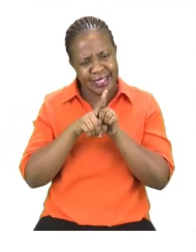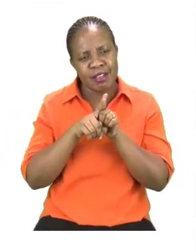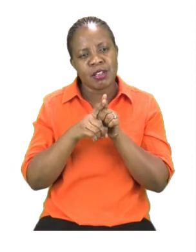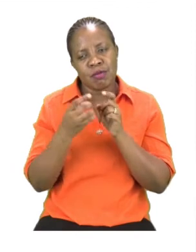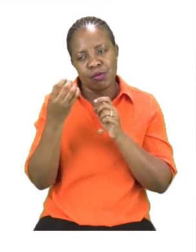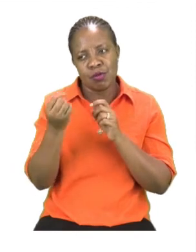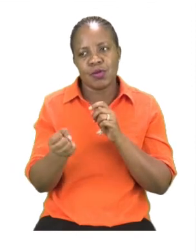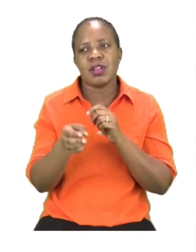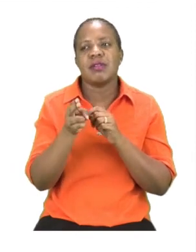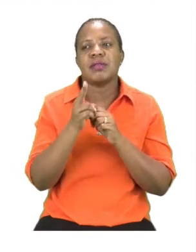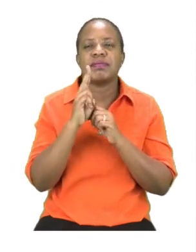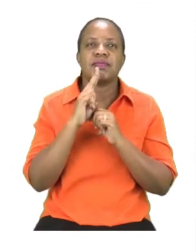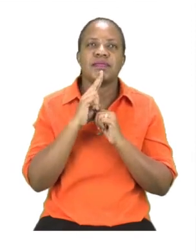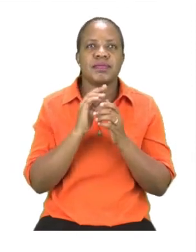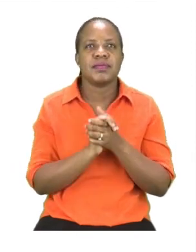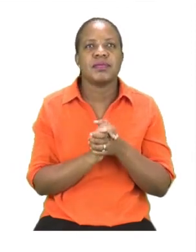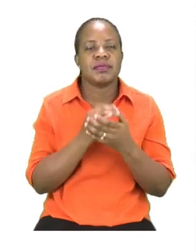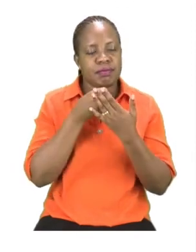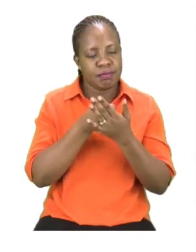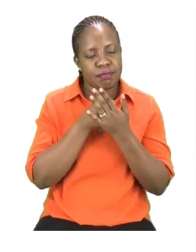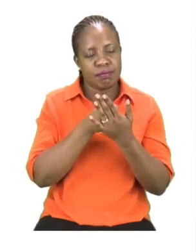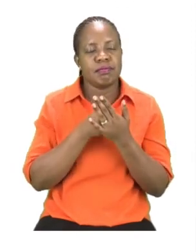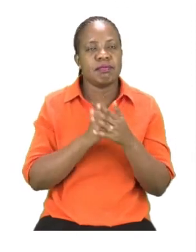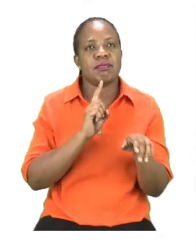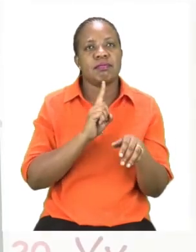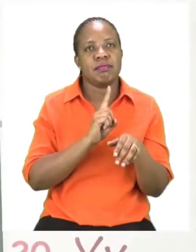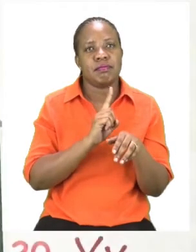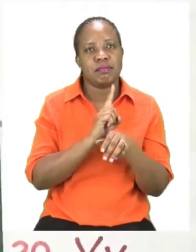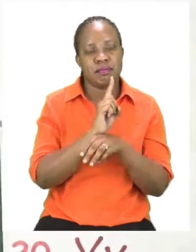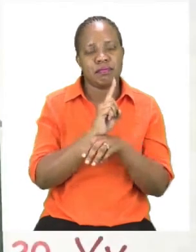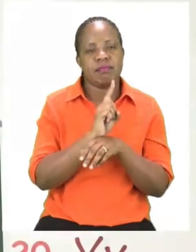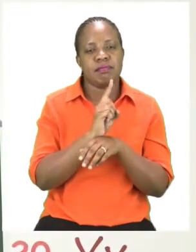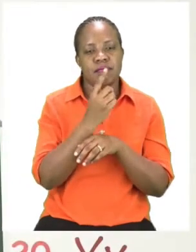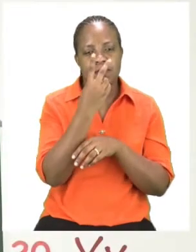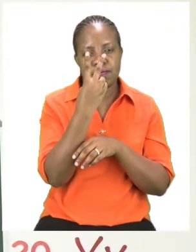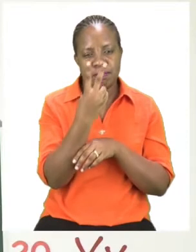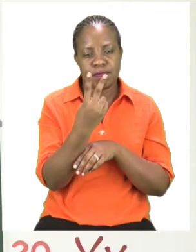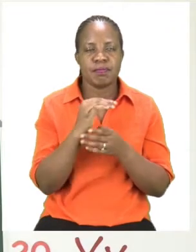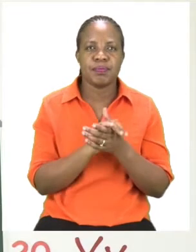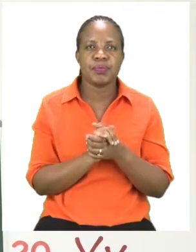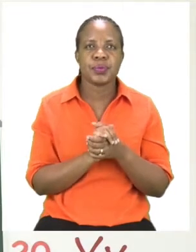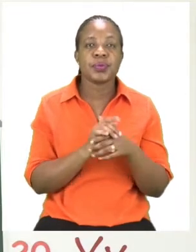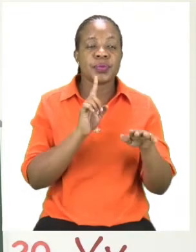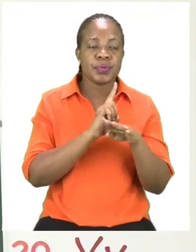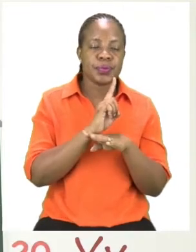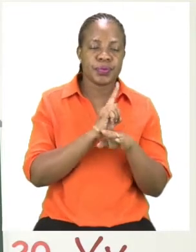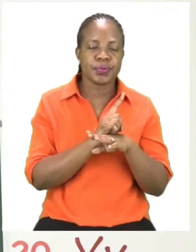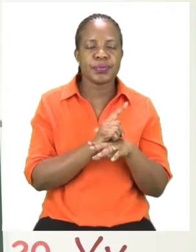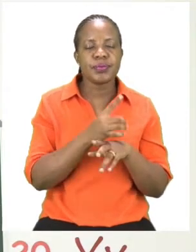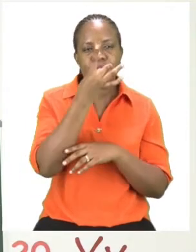do the first two together on the board. Now the first one says eight